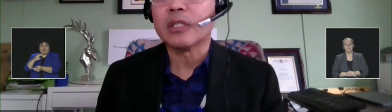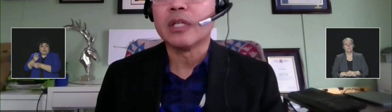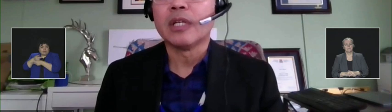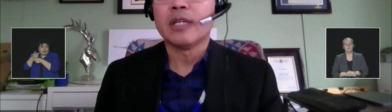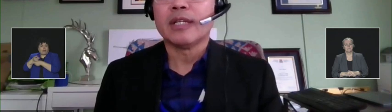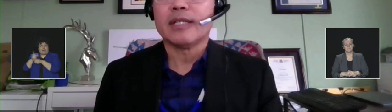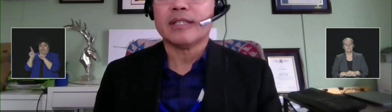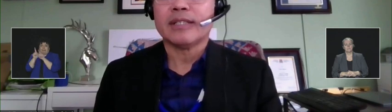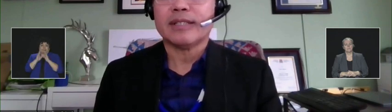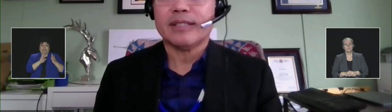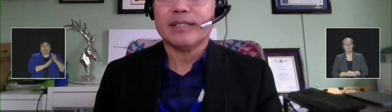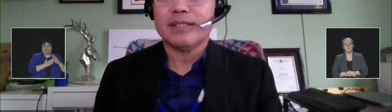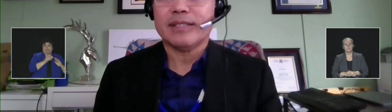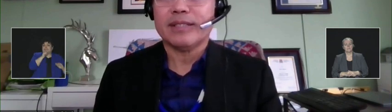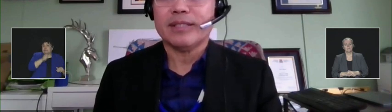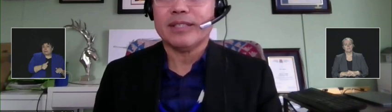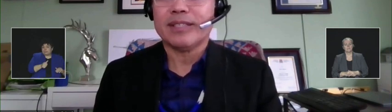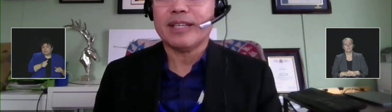in urban centers.